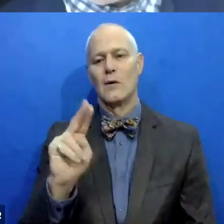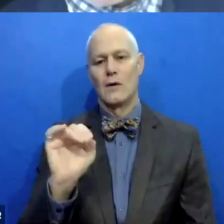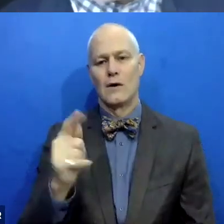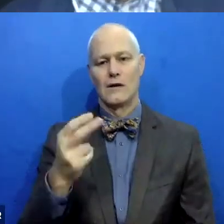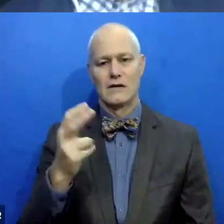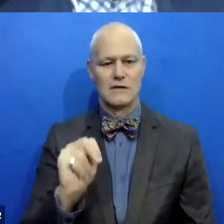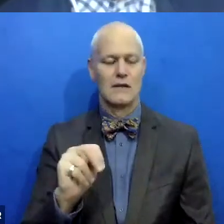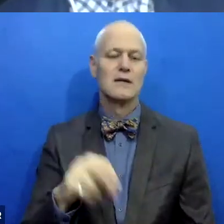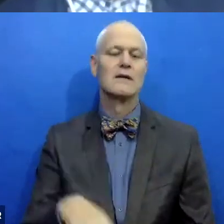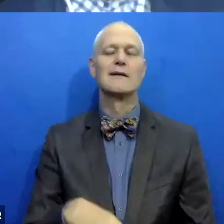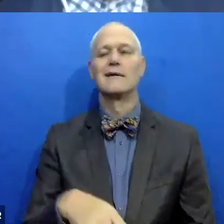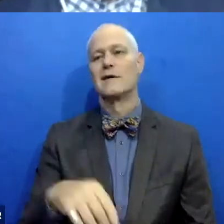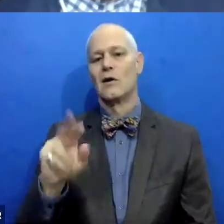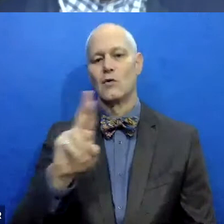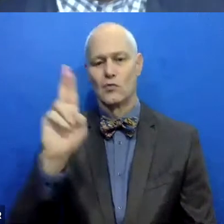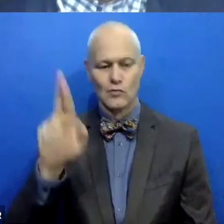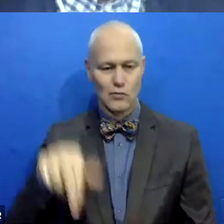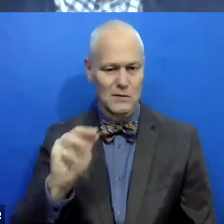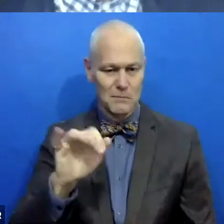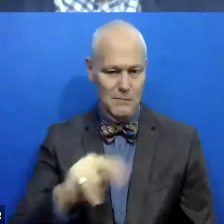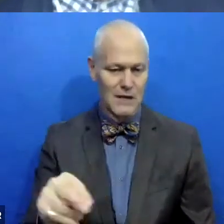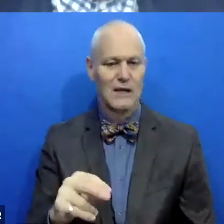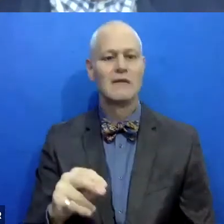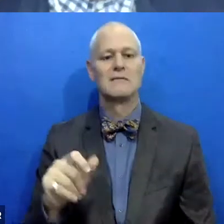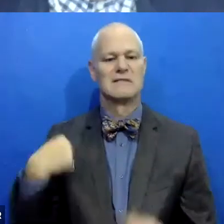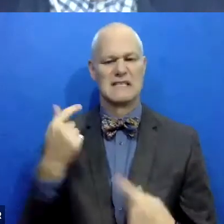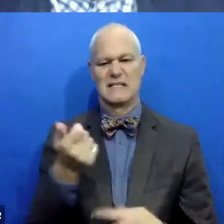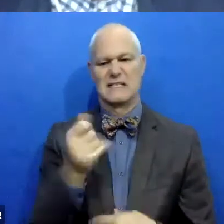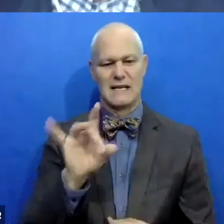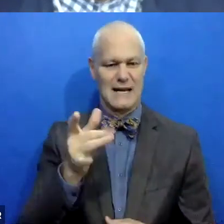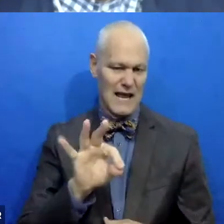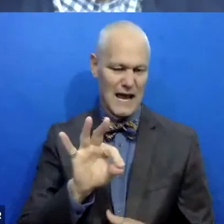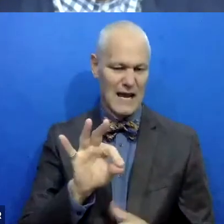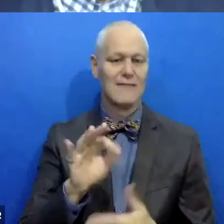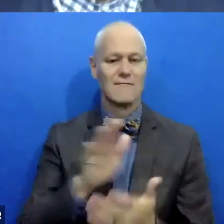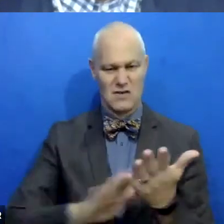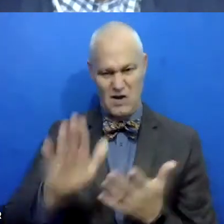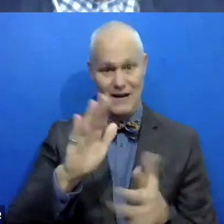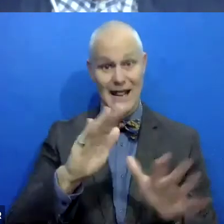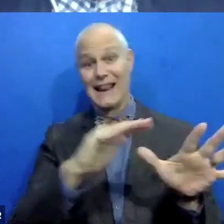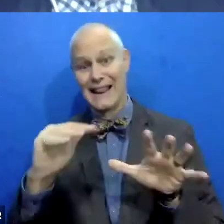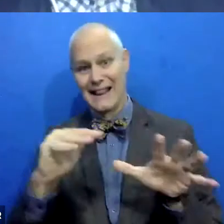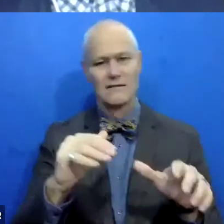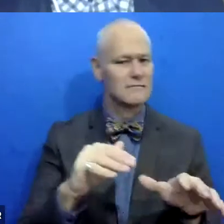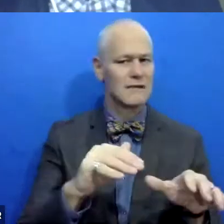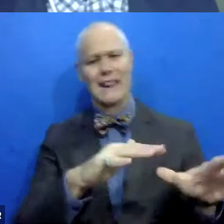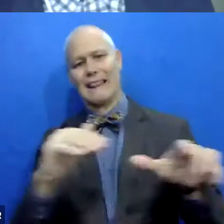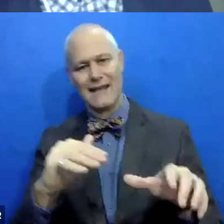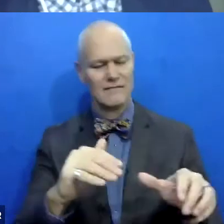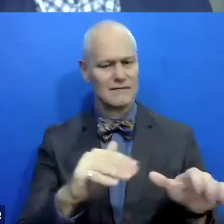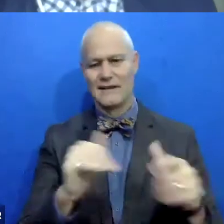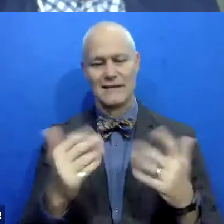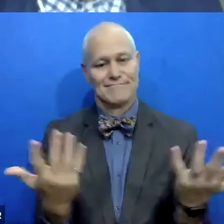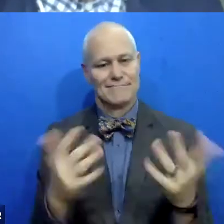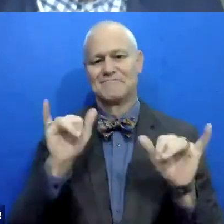in Duluth since 1989. I came up here for college and have tried to leave a couple times, and it just hasn't taken. For